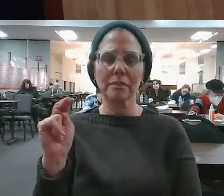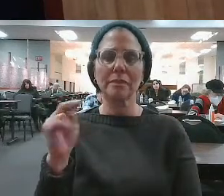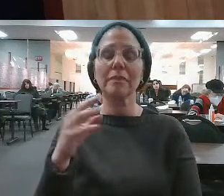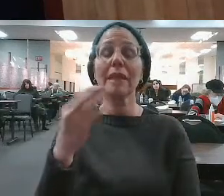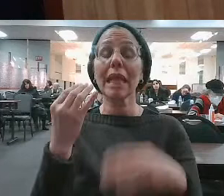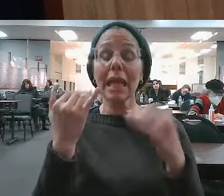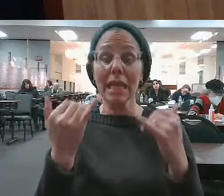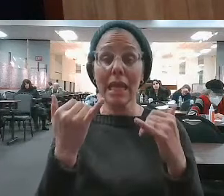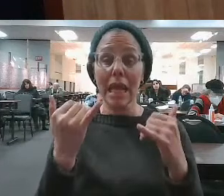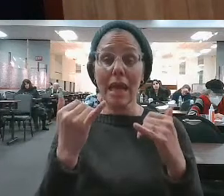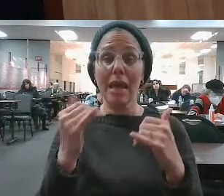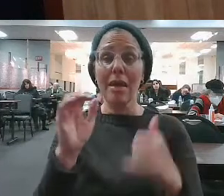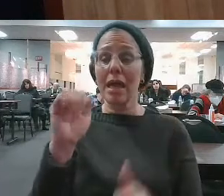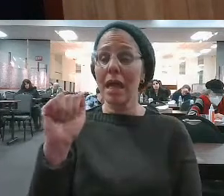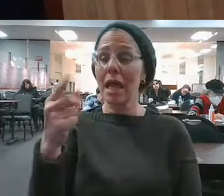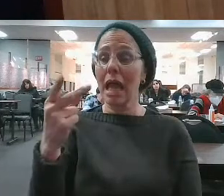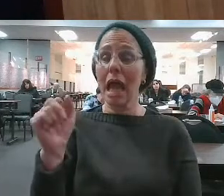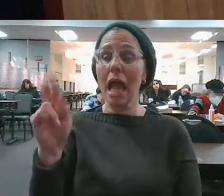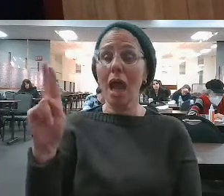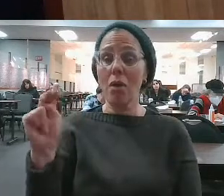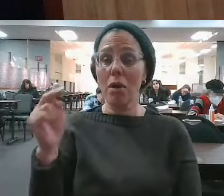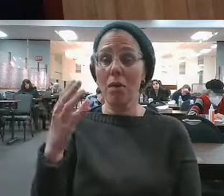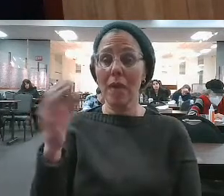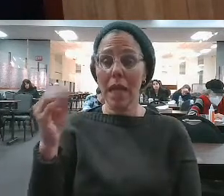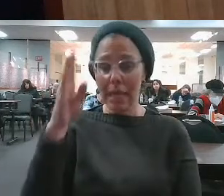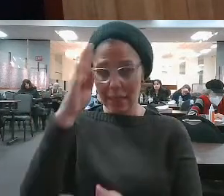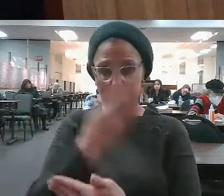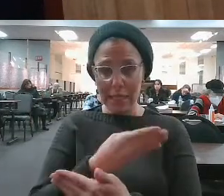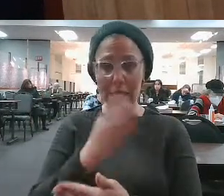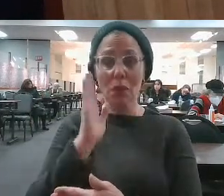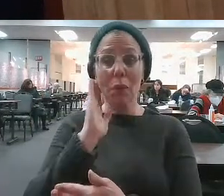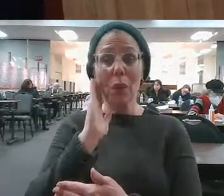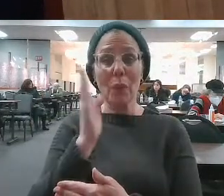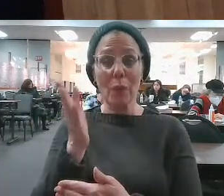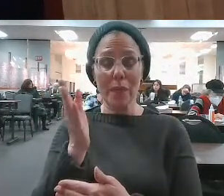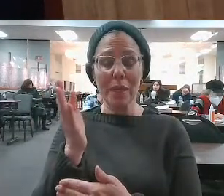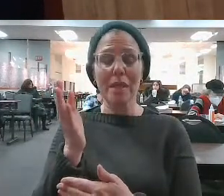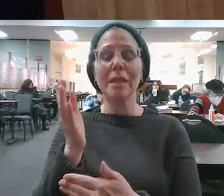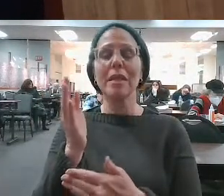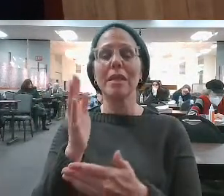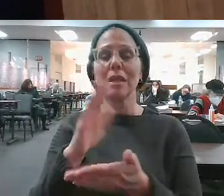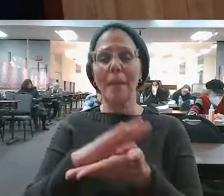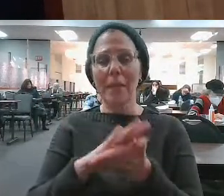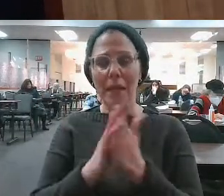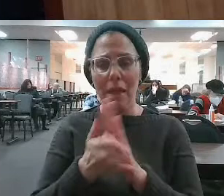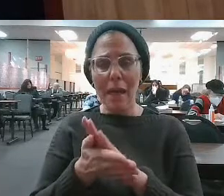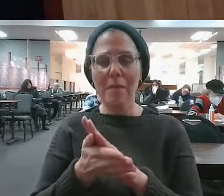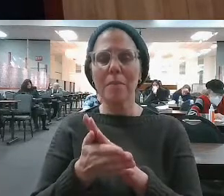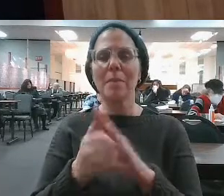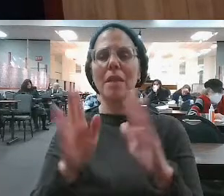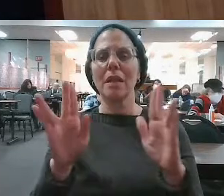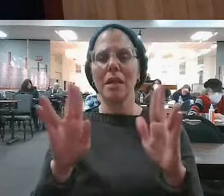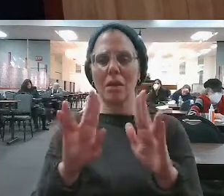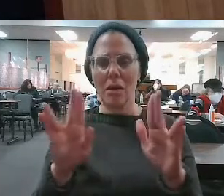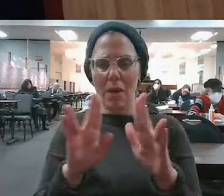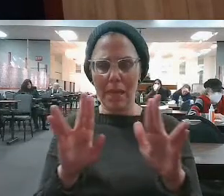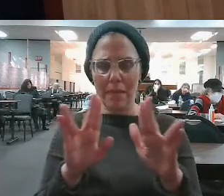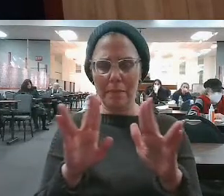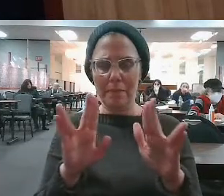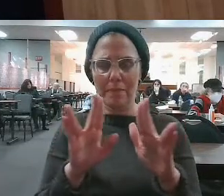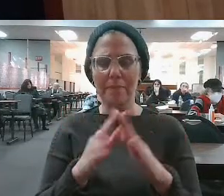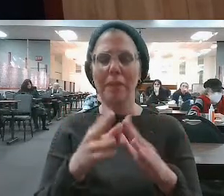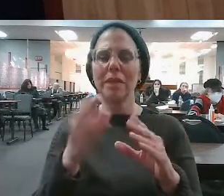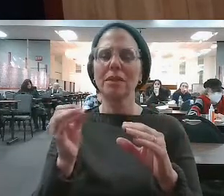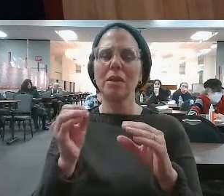And Aaron and Aaron and his sons are to the B'vah Kohanim. So the Alshech says something amazing. Moshe Rabbeinu is looking